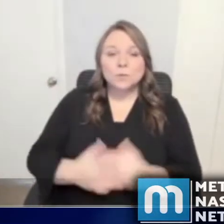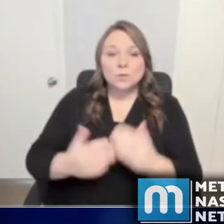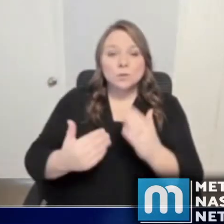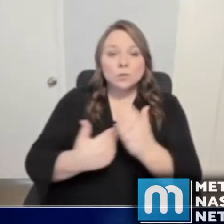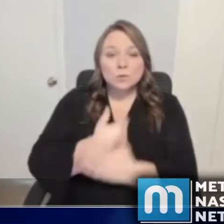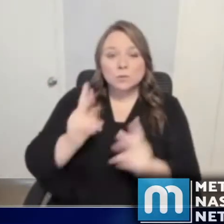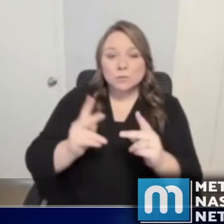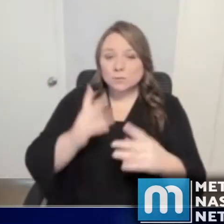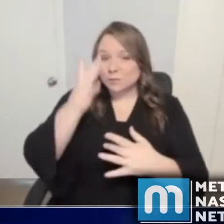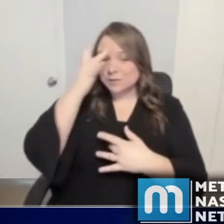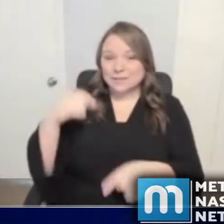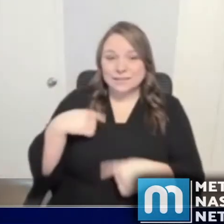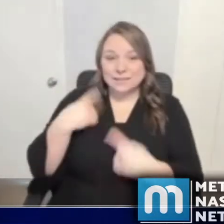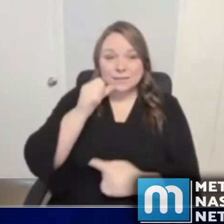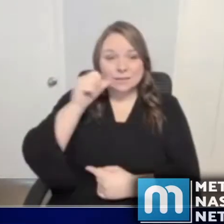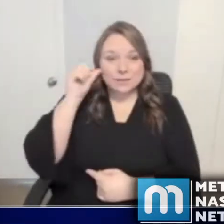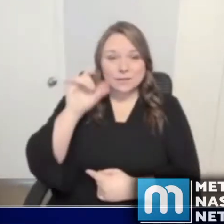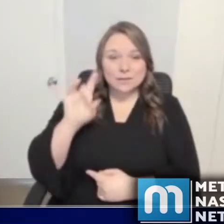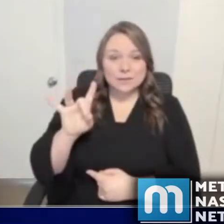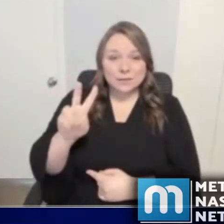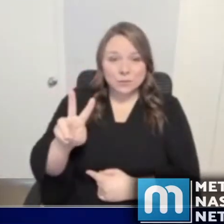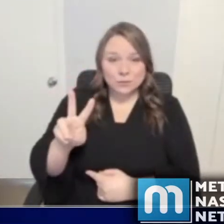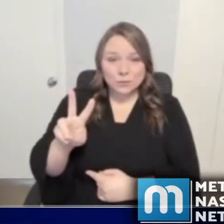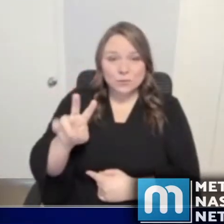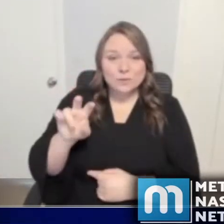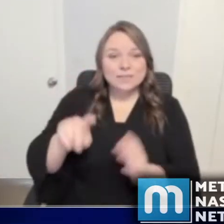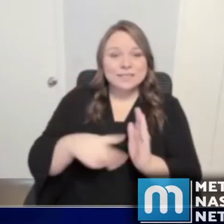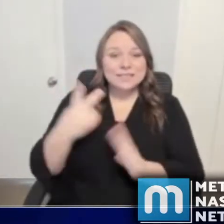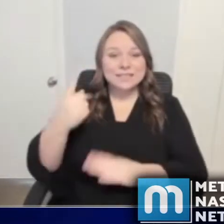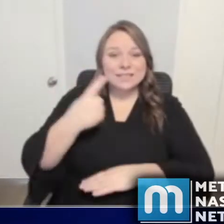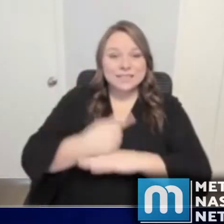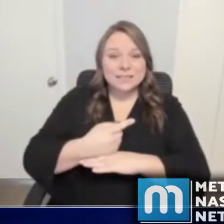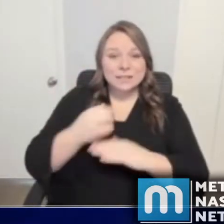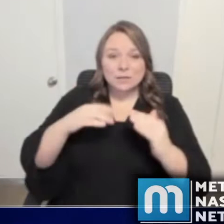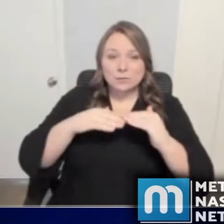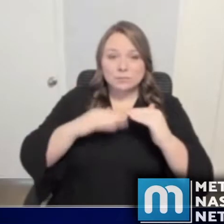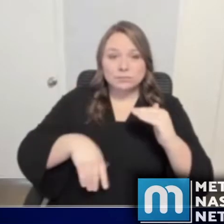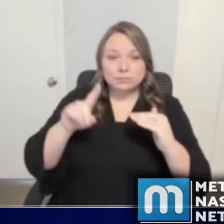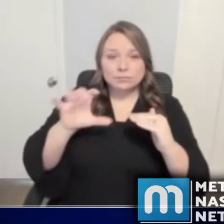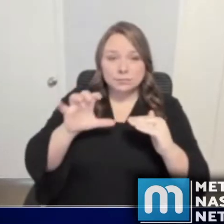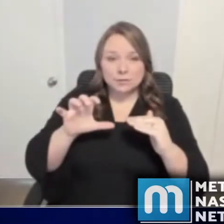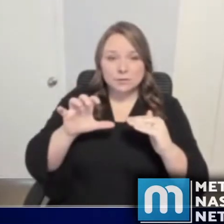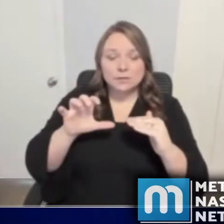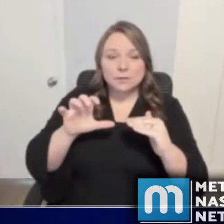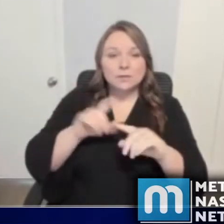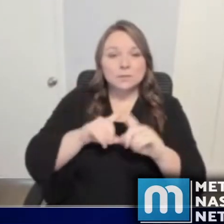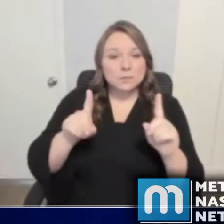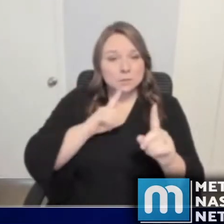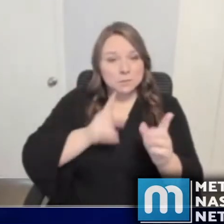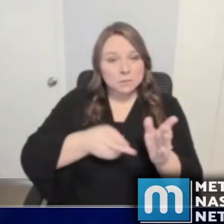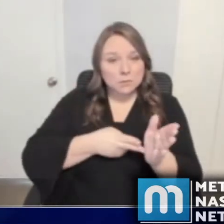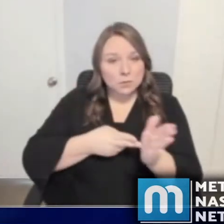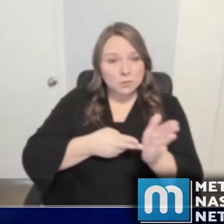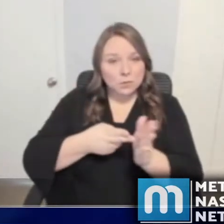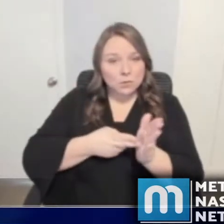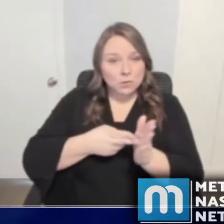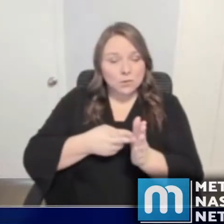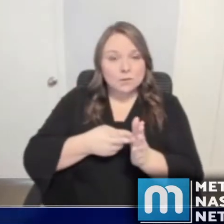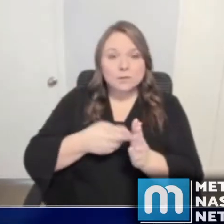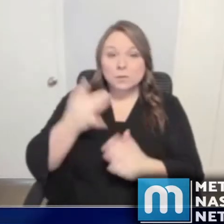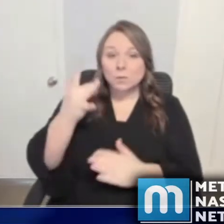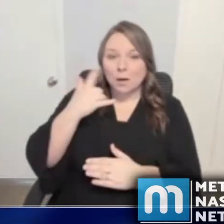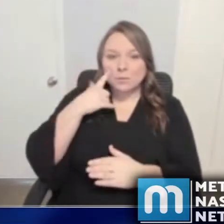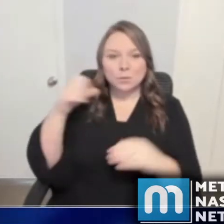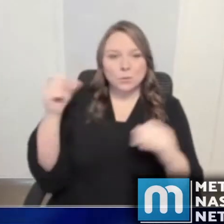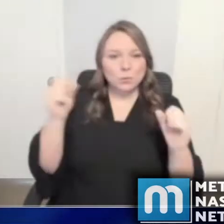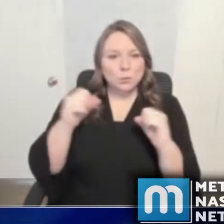yesterday were 82. And this is the second day with numbers of 100 cases or less. But let's be honest here. This is most likely because the cold weather